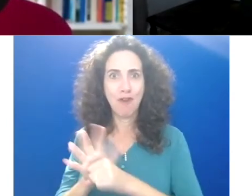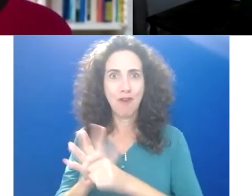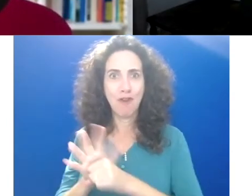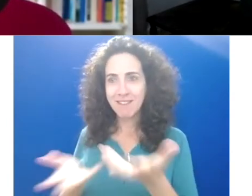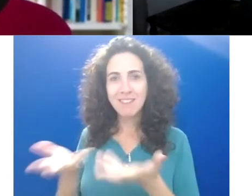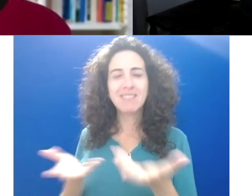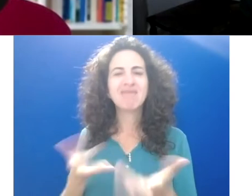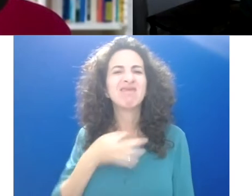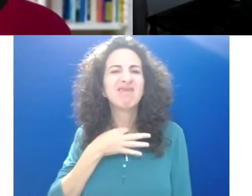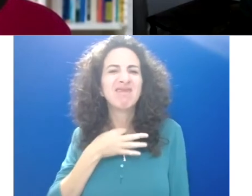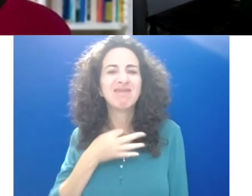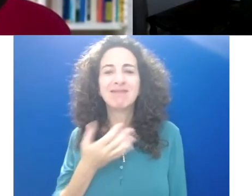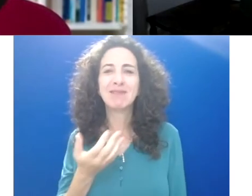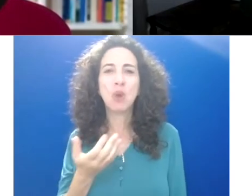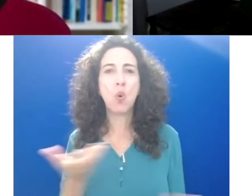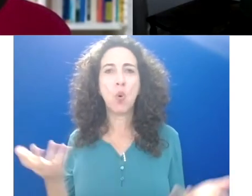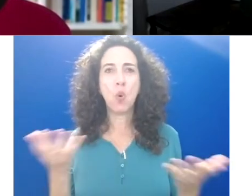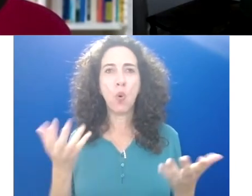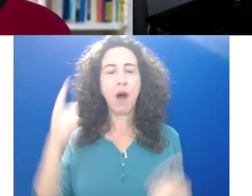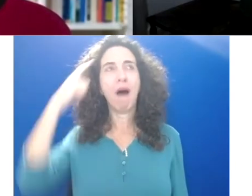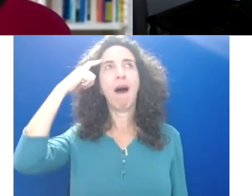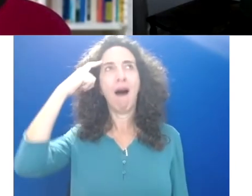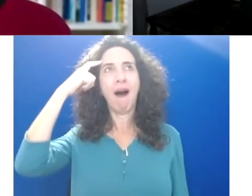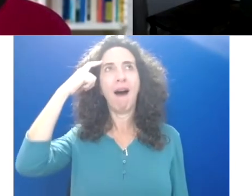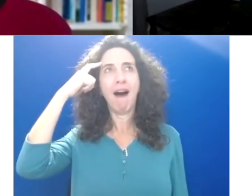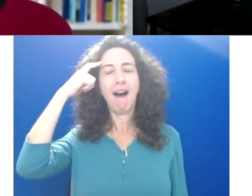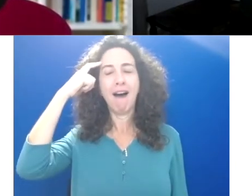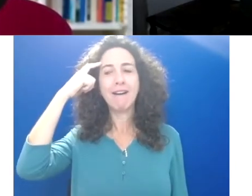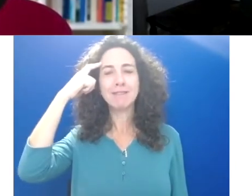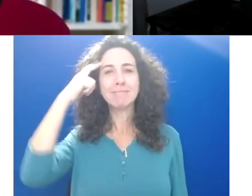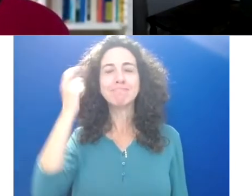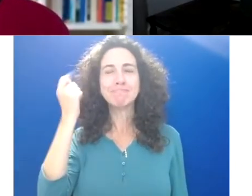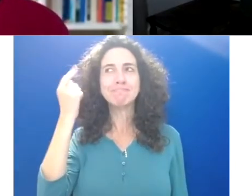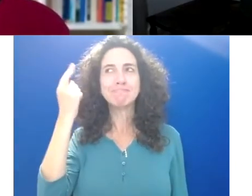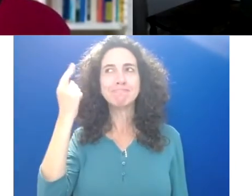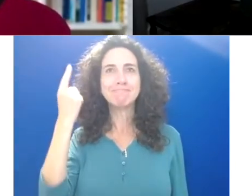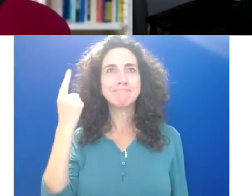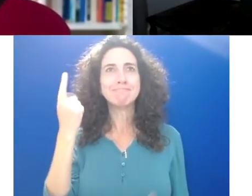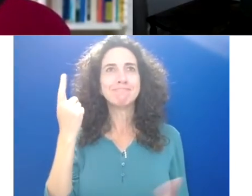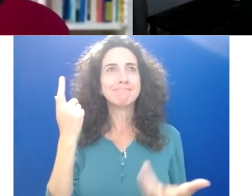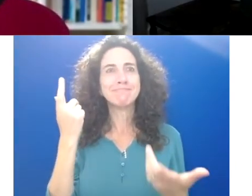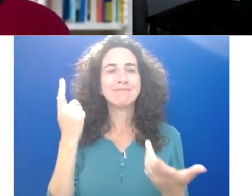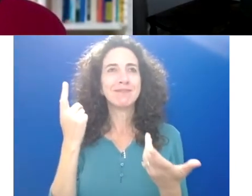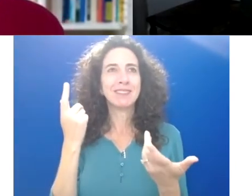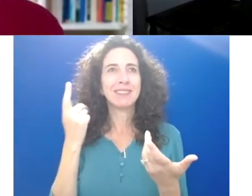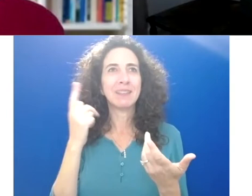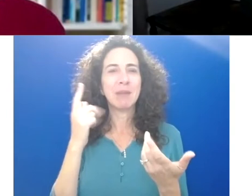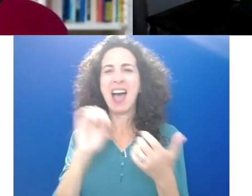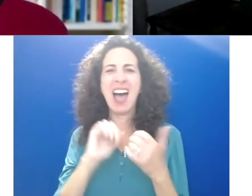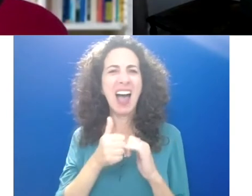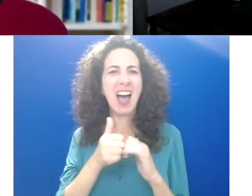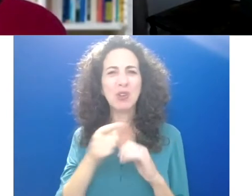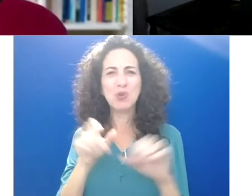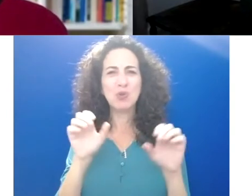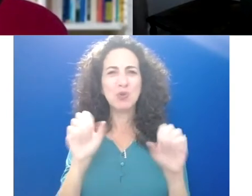you have about how to find fun, um, when you're actually